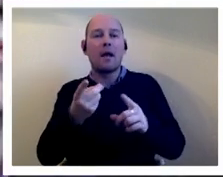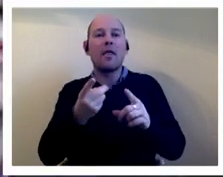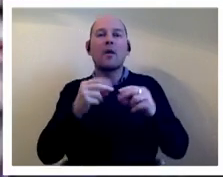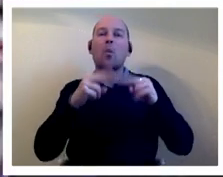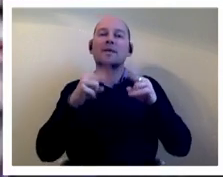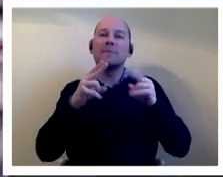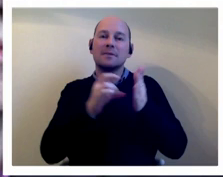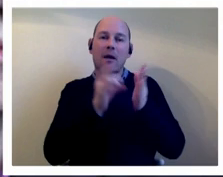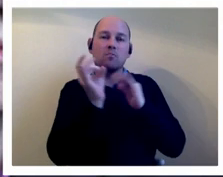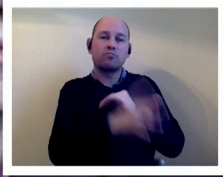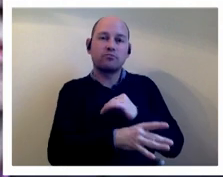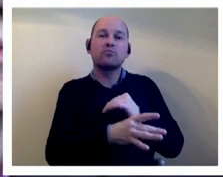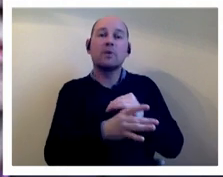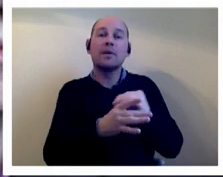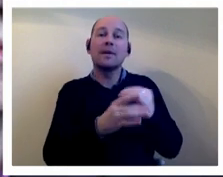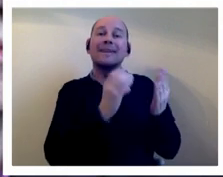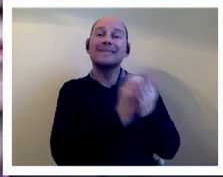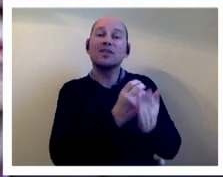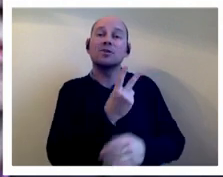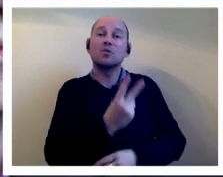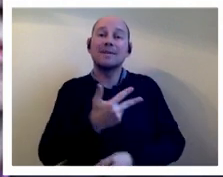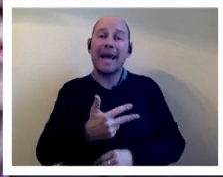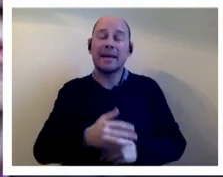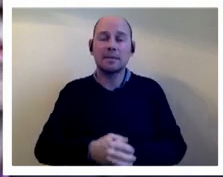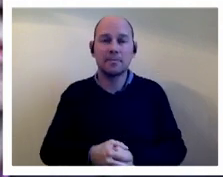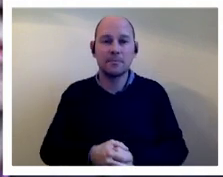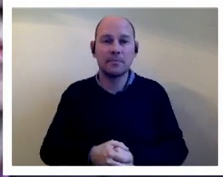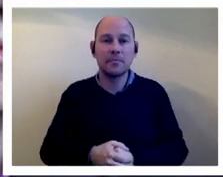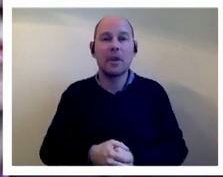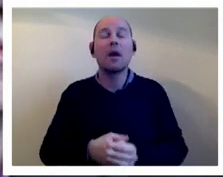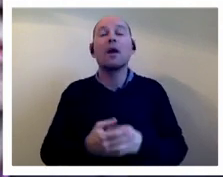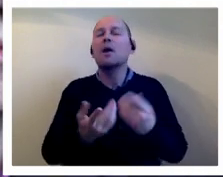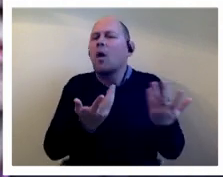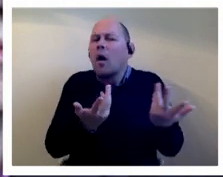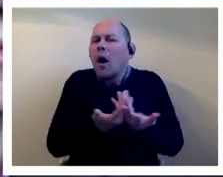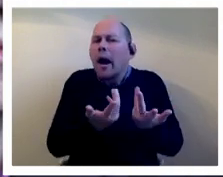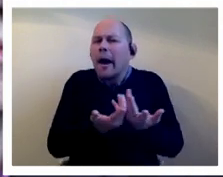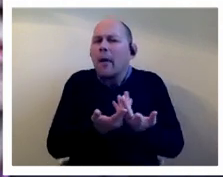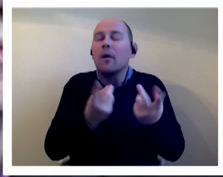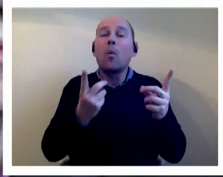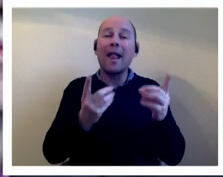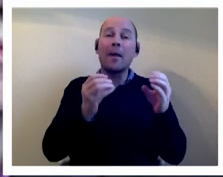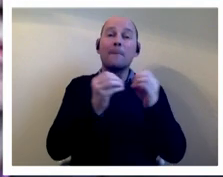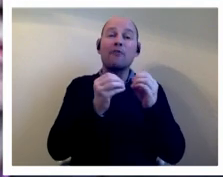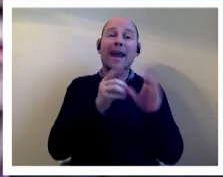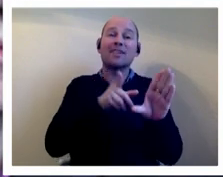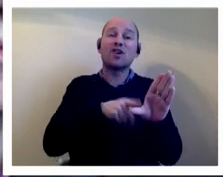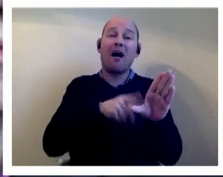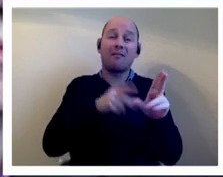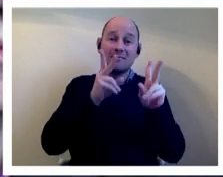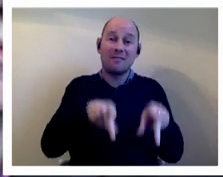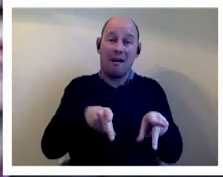so what had changed over those last three years since they'd last tried it well first of all baroness young died in 2002 age 75